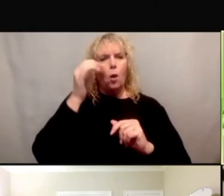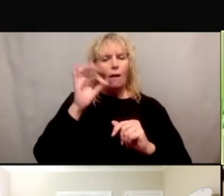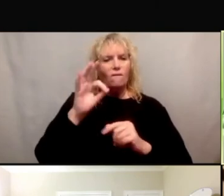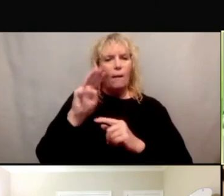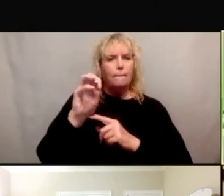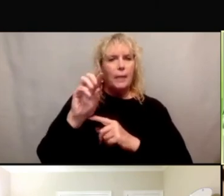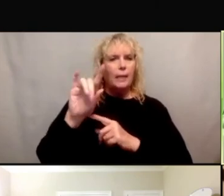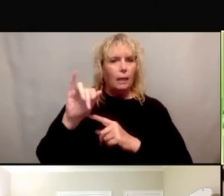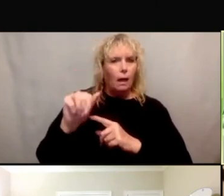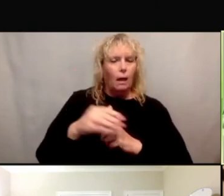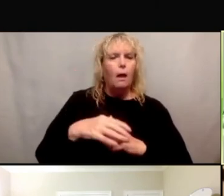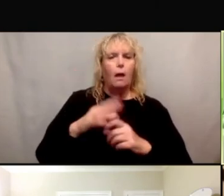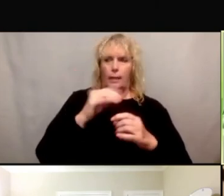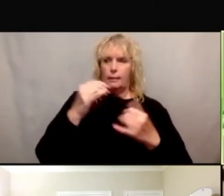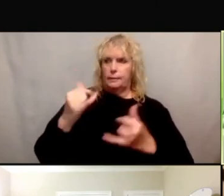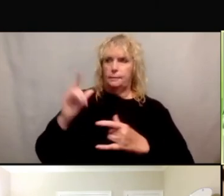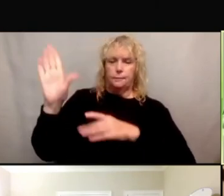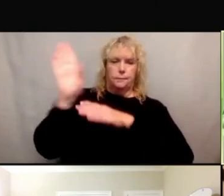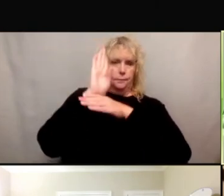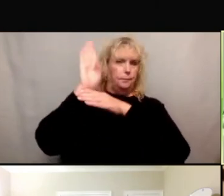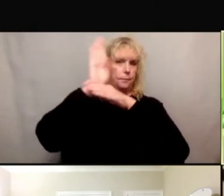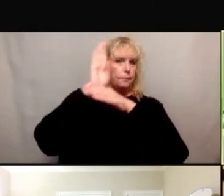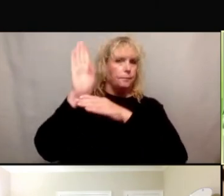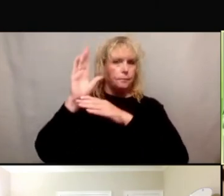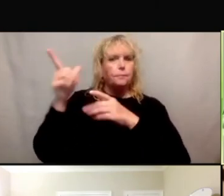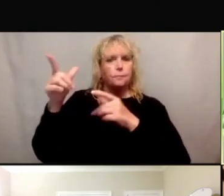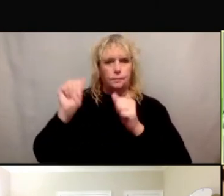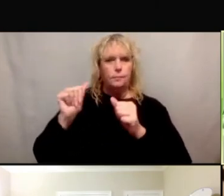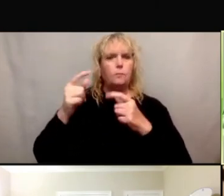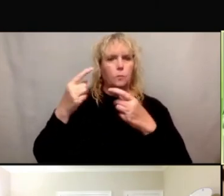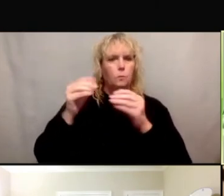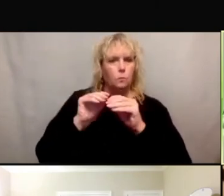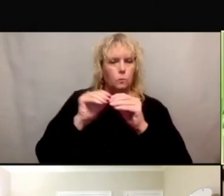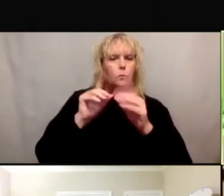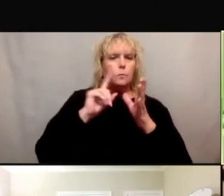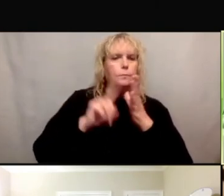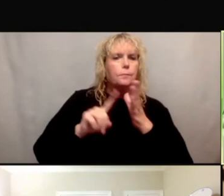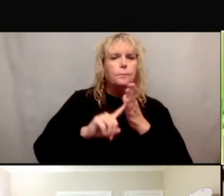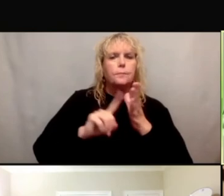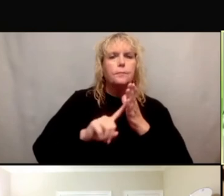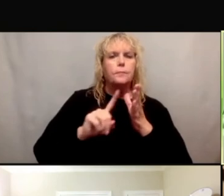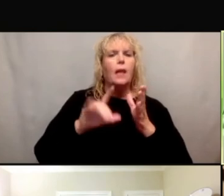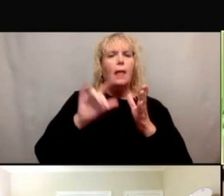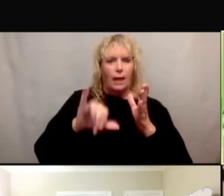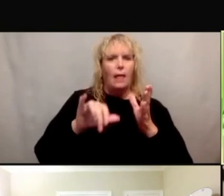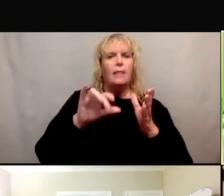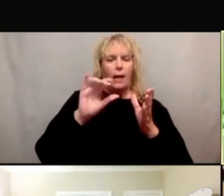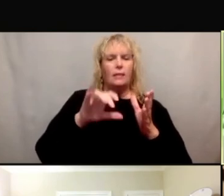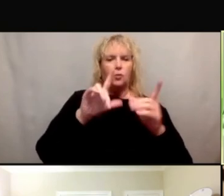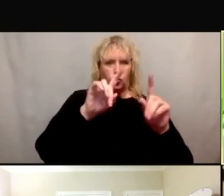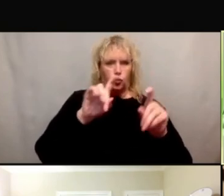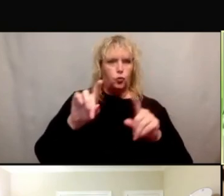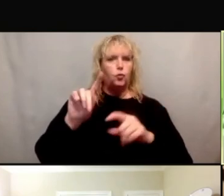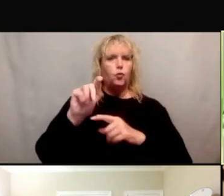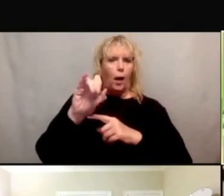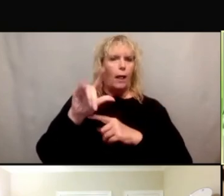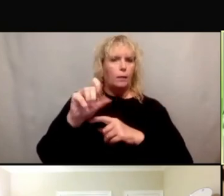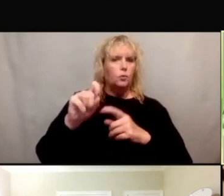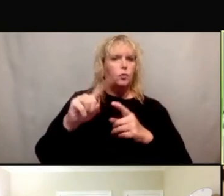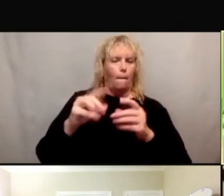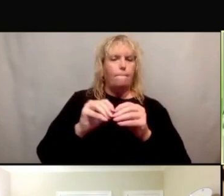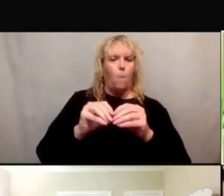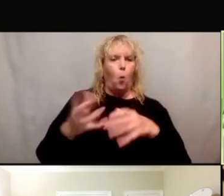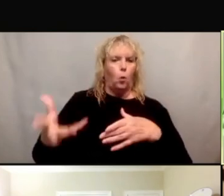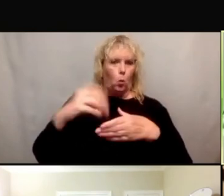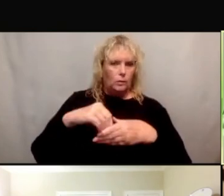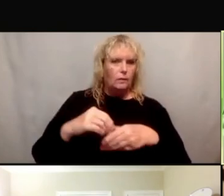is now planning and designing trials to be more inclusive. And so in addition to that, I think